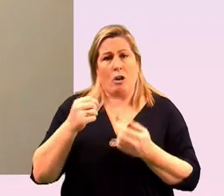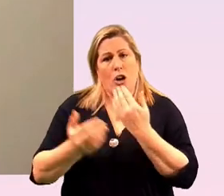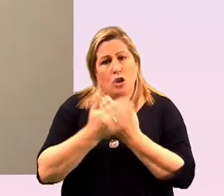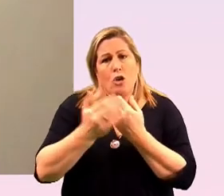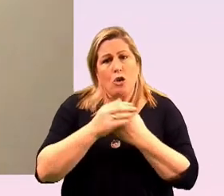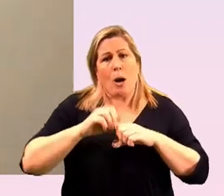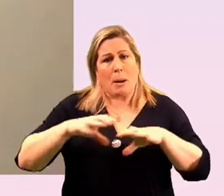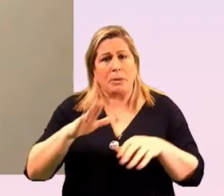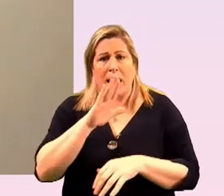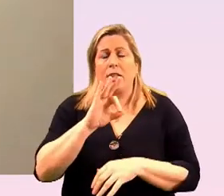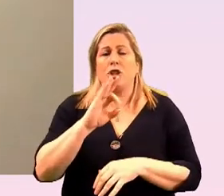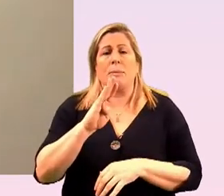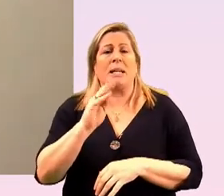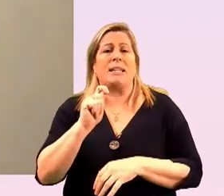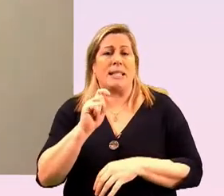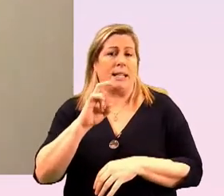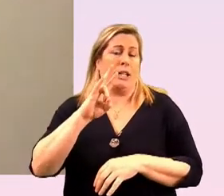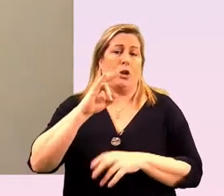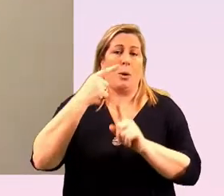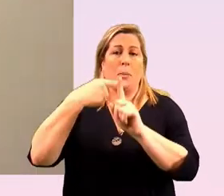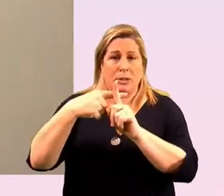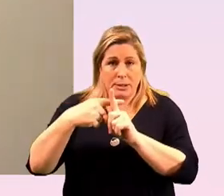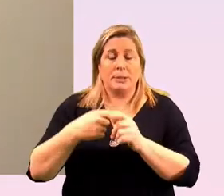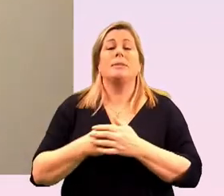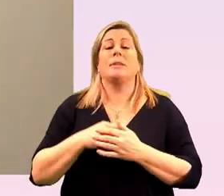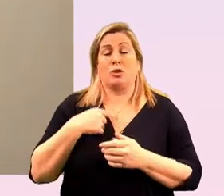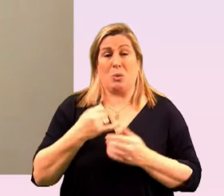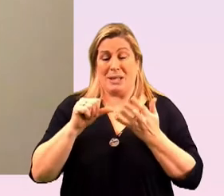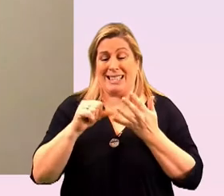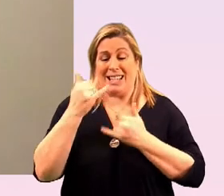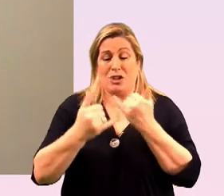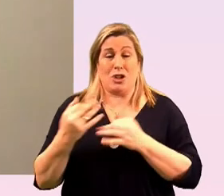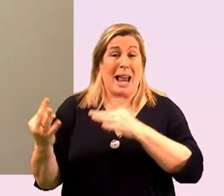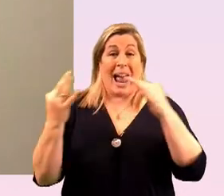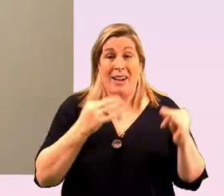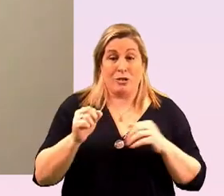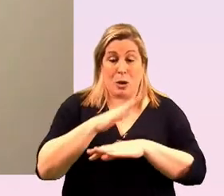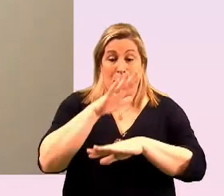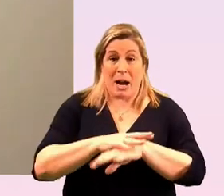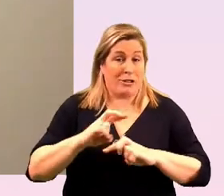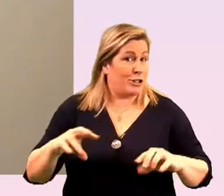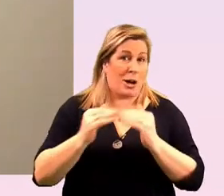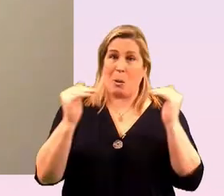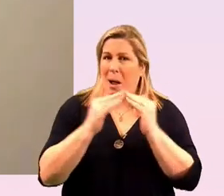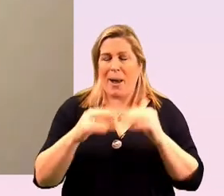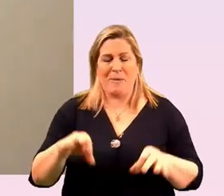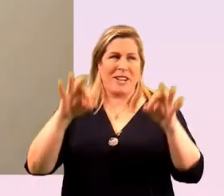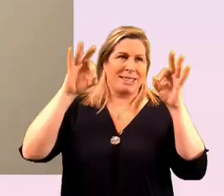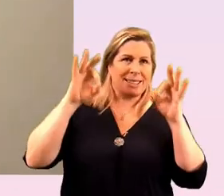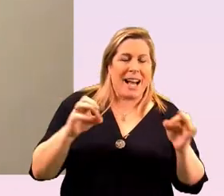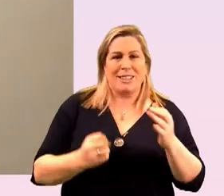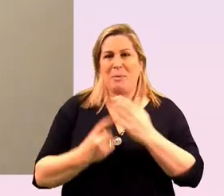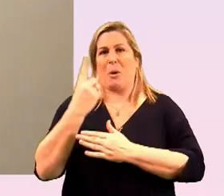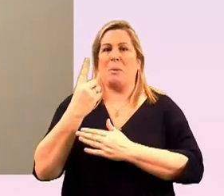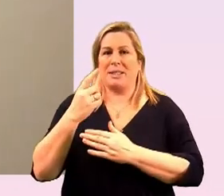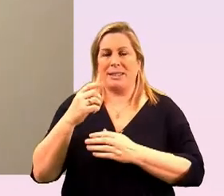plus q and populations you know six years after marriage equality that wonderful moment in our history of